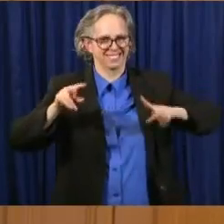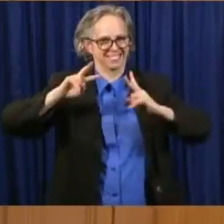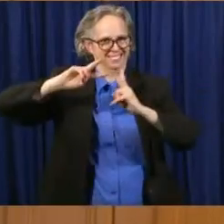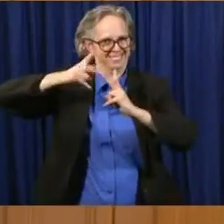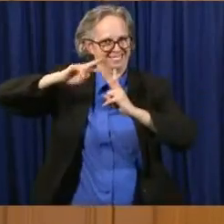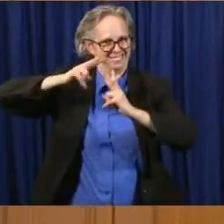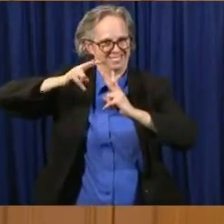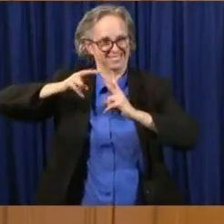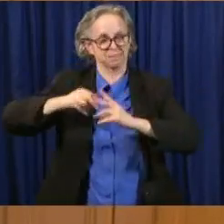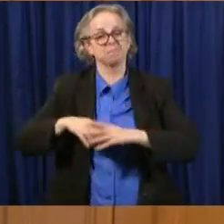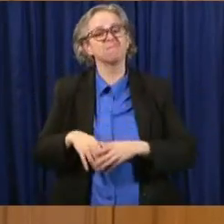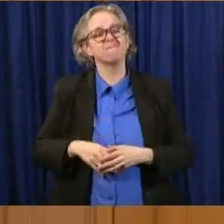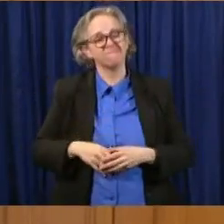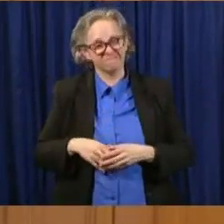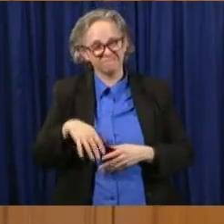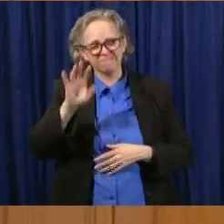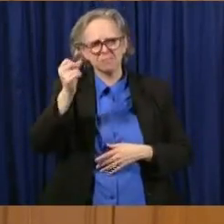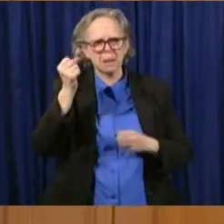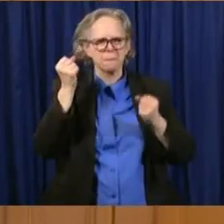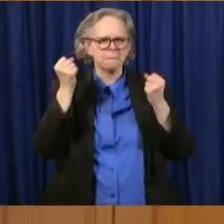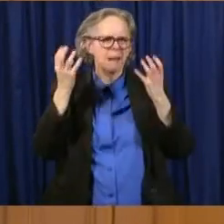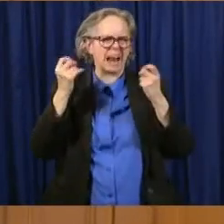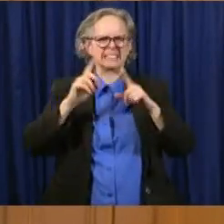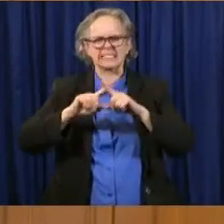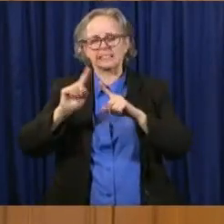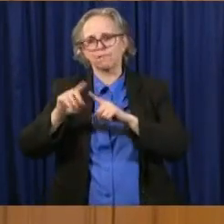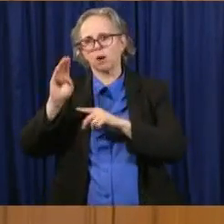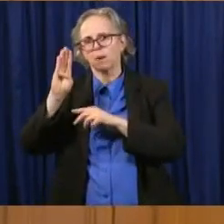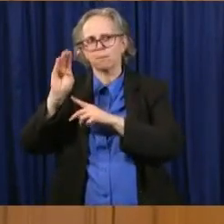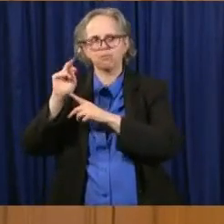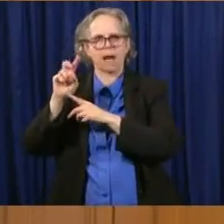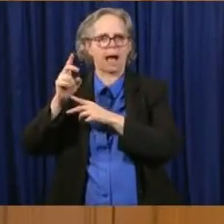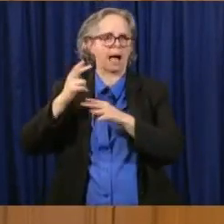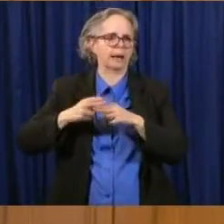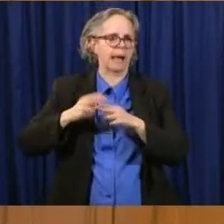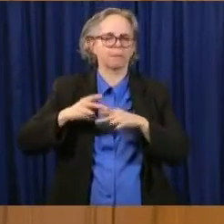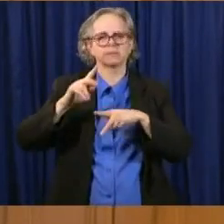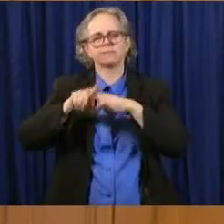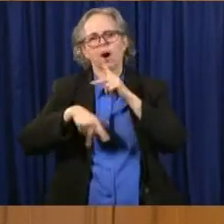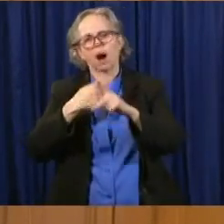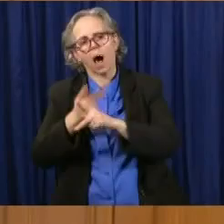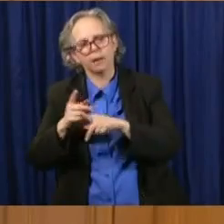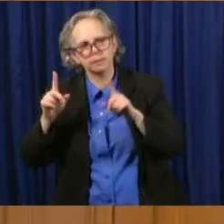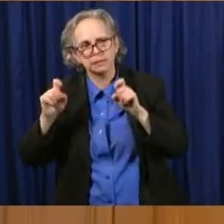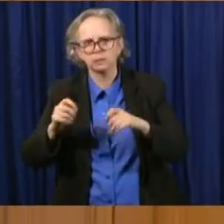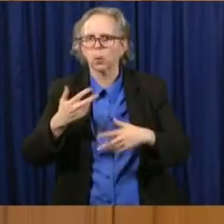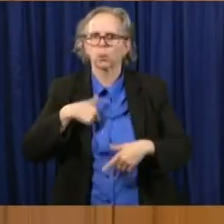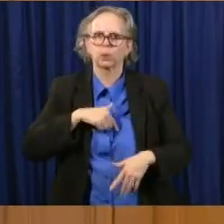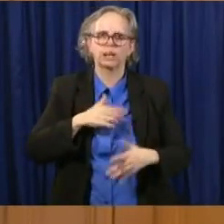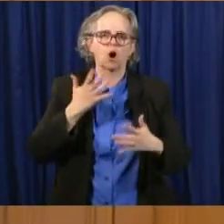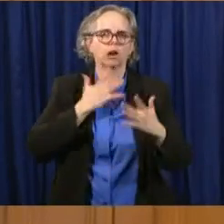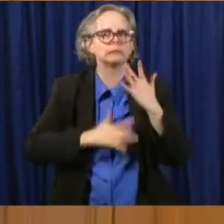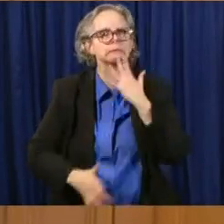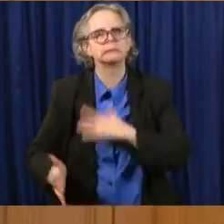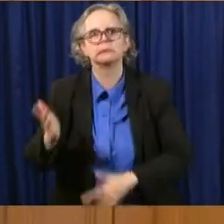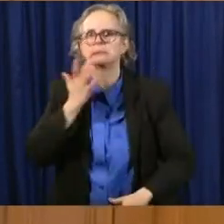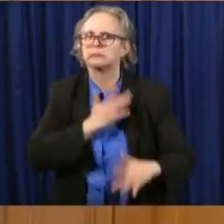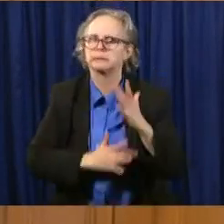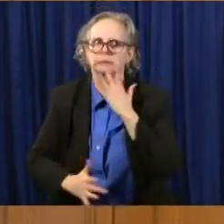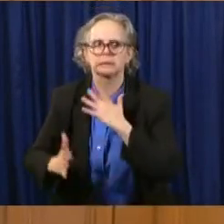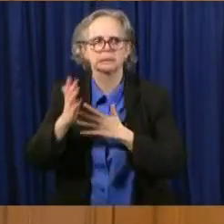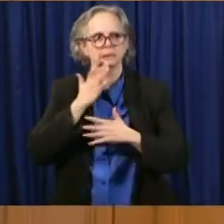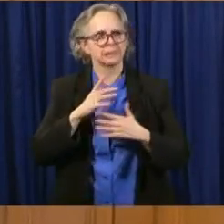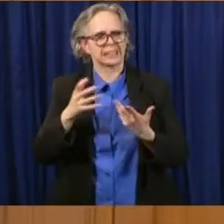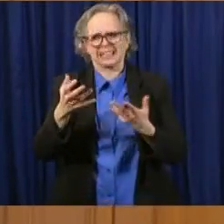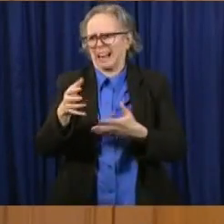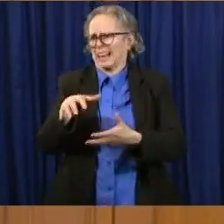brands and many kinds, shortages all over the place of things. But we're just trying to get enough. If we could just